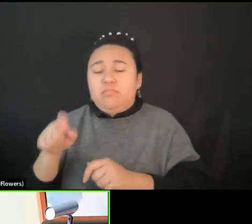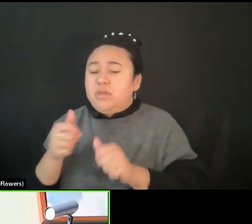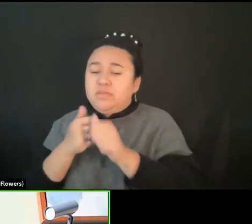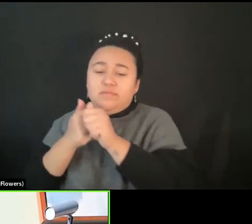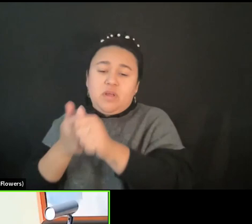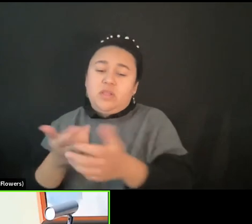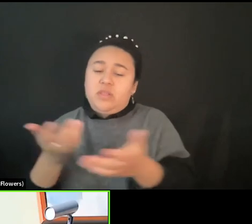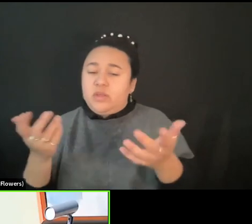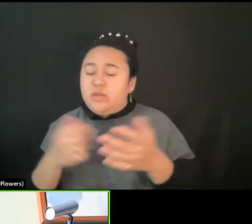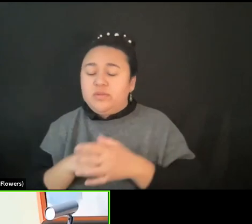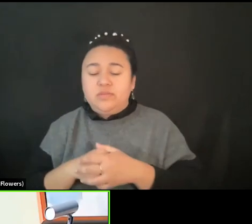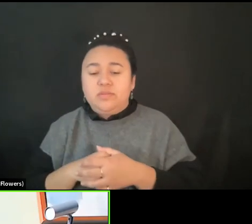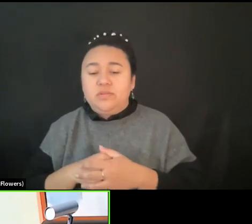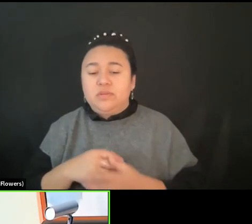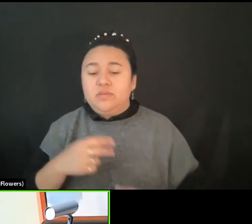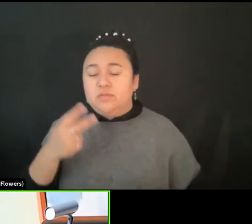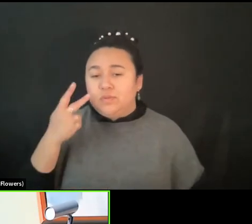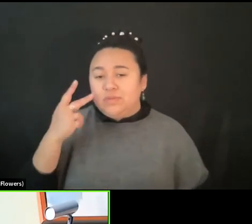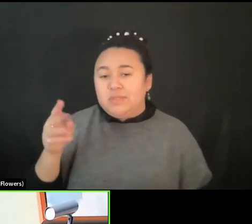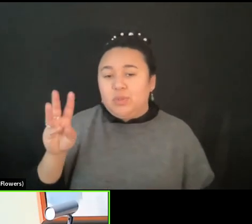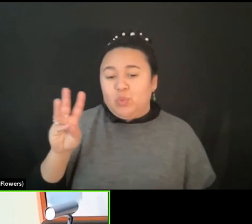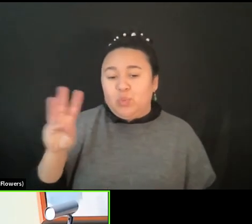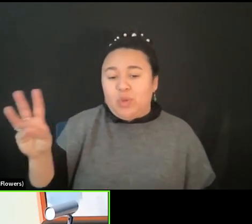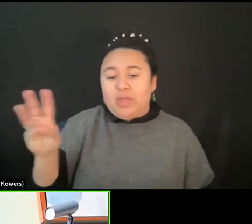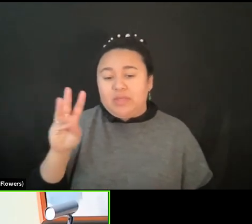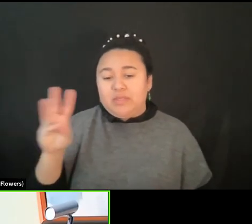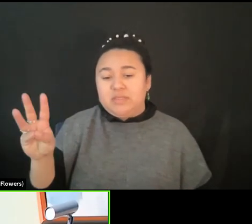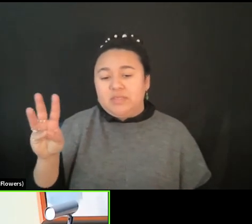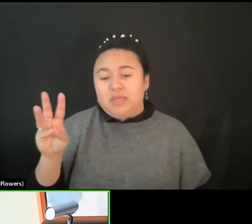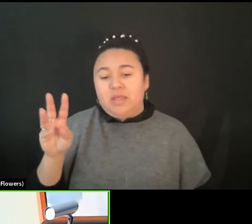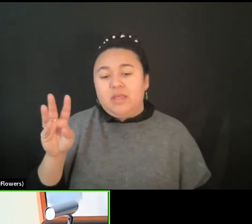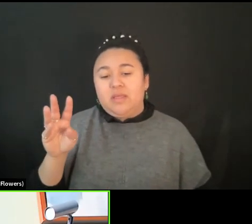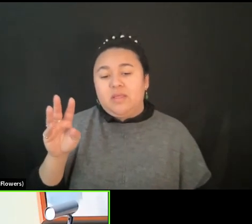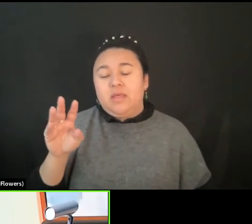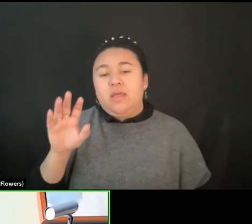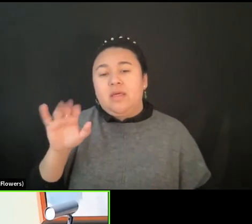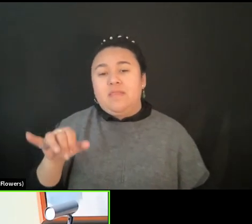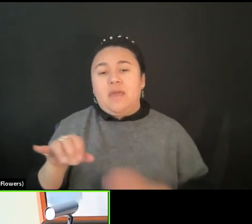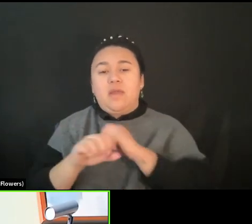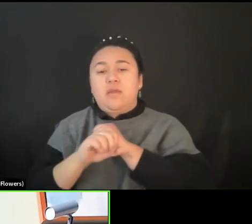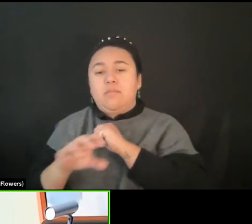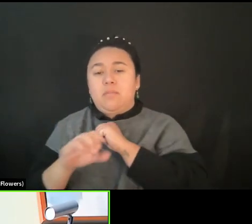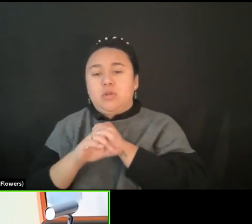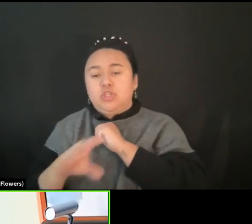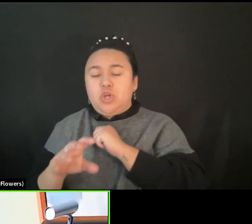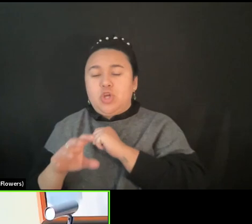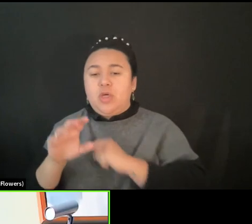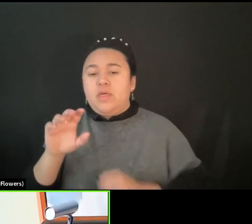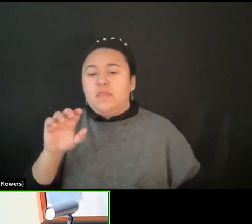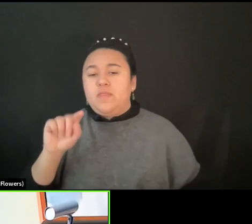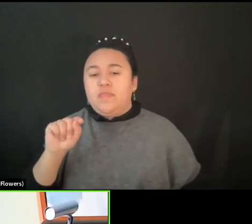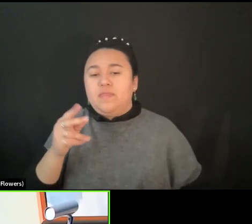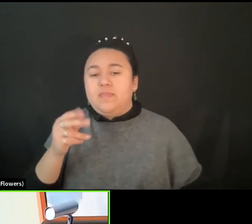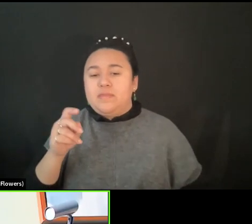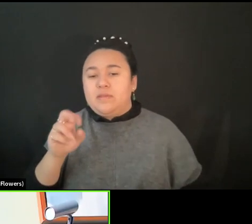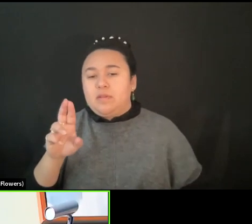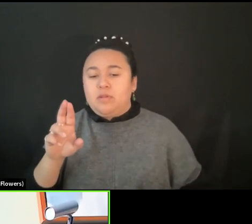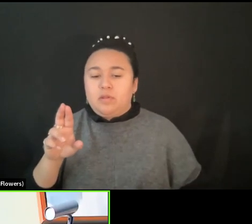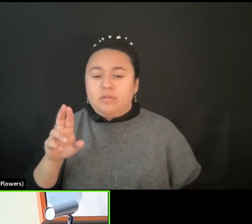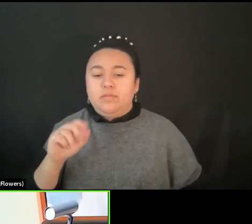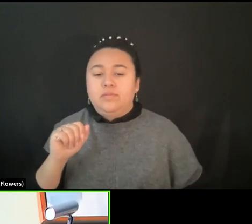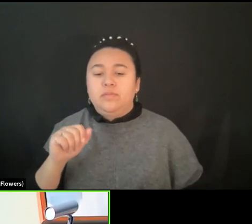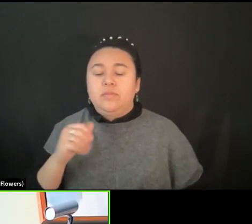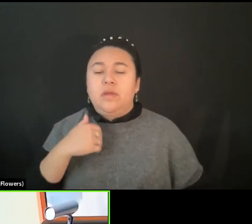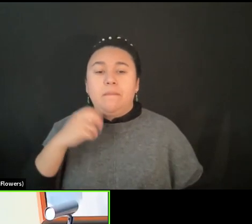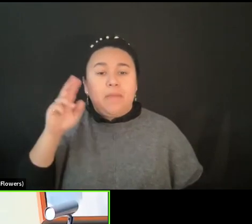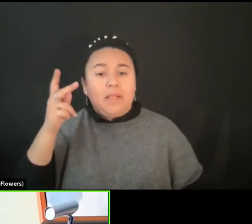So, you look at the West, West, a version of that is commercial theater, where somehow, you know, you have, like, the